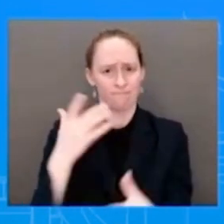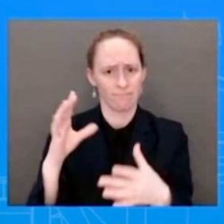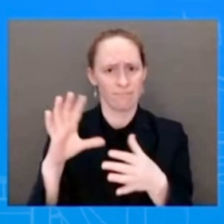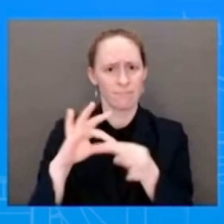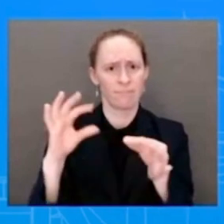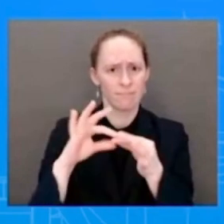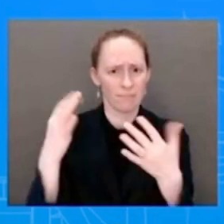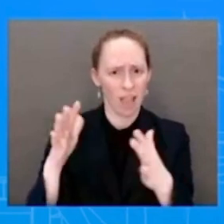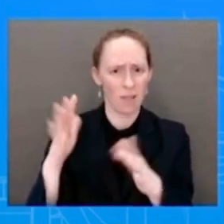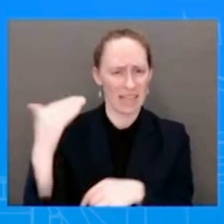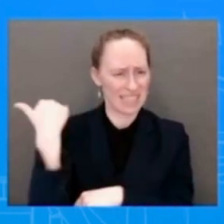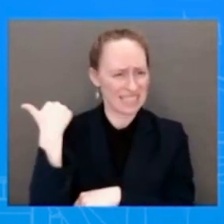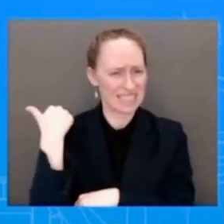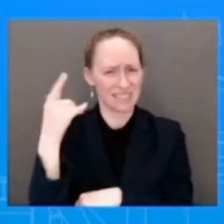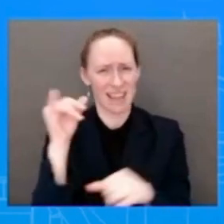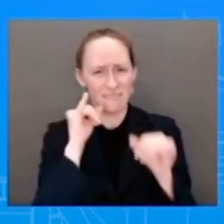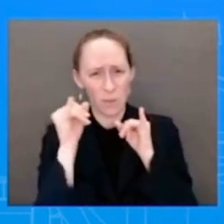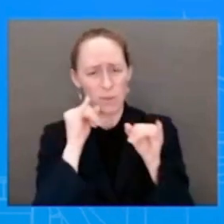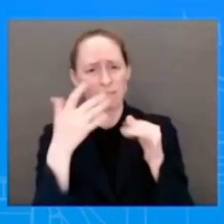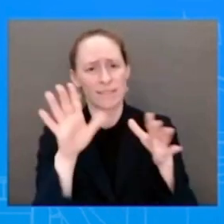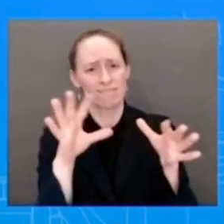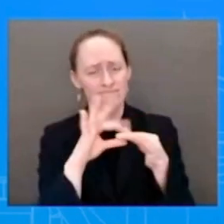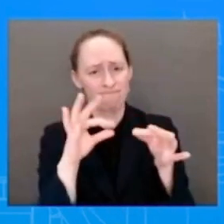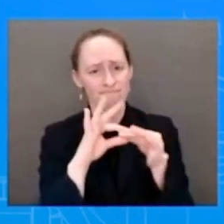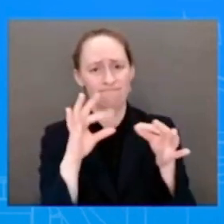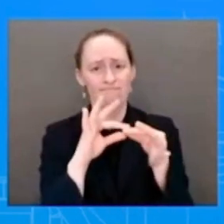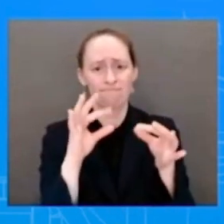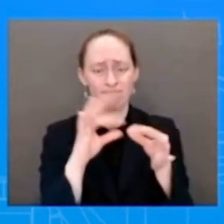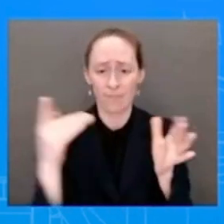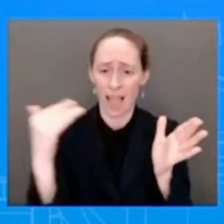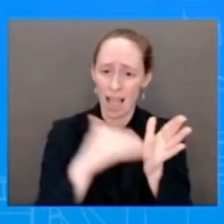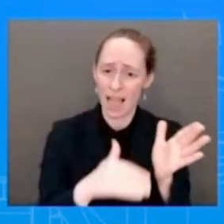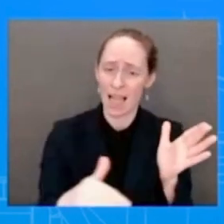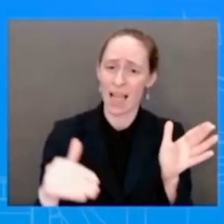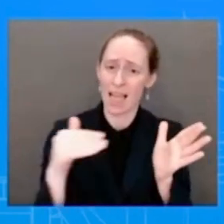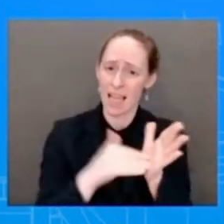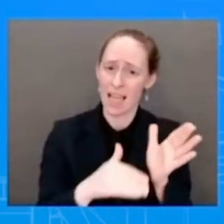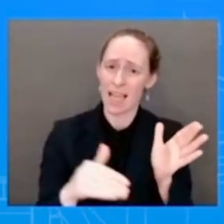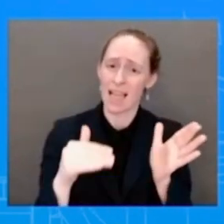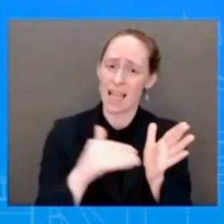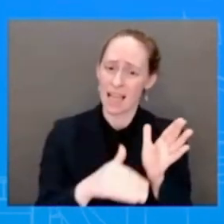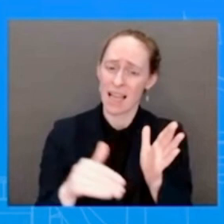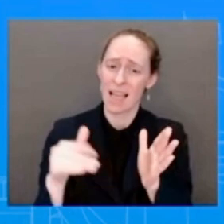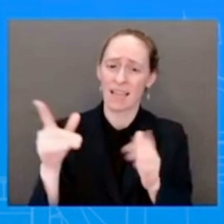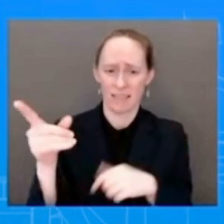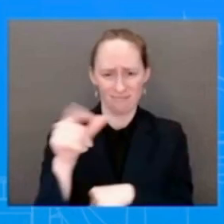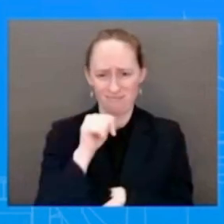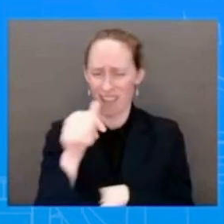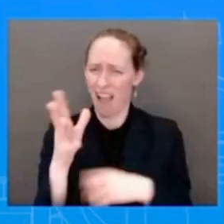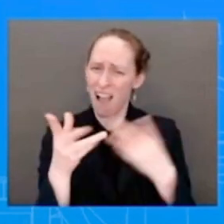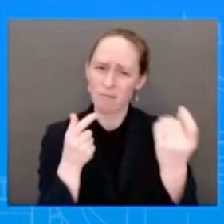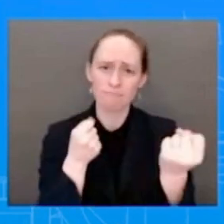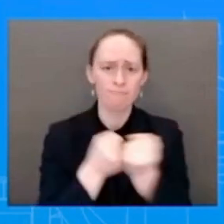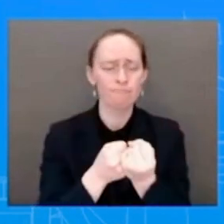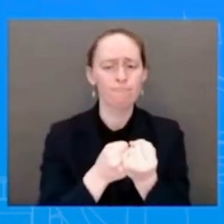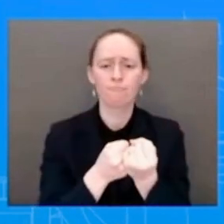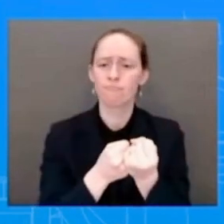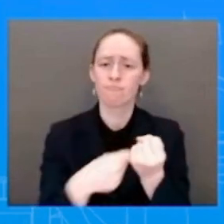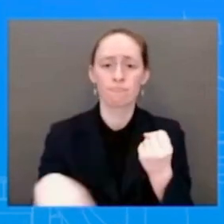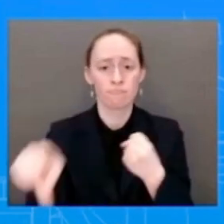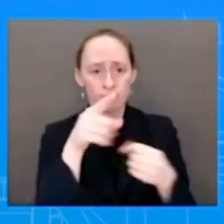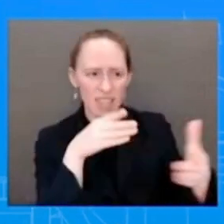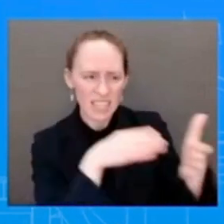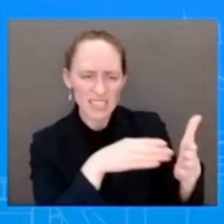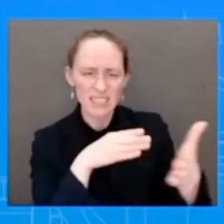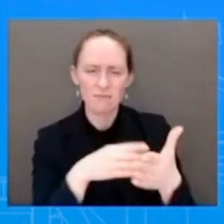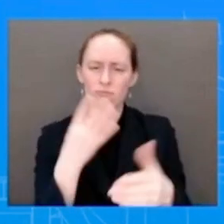condemning anti-Semitism as well as affirming our strong alliance and important partner, partnership with Israel. Look, the way that we see